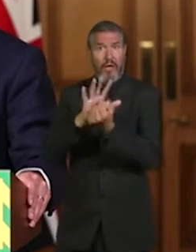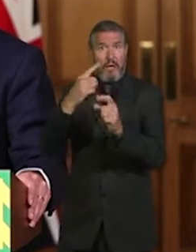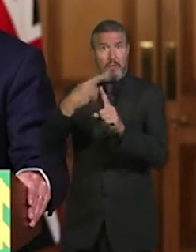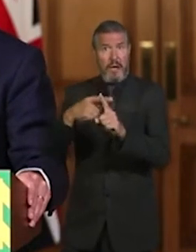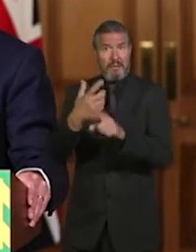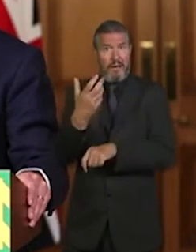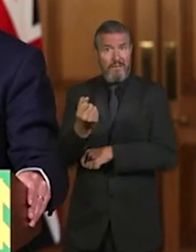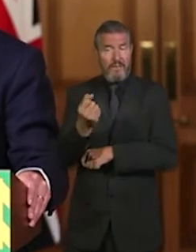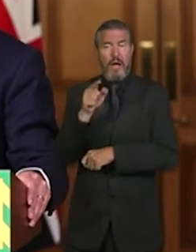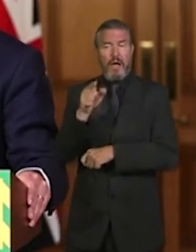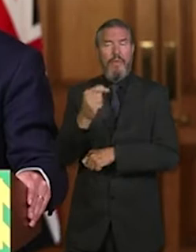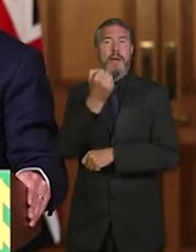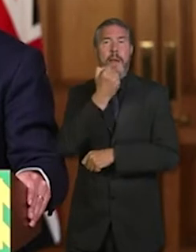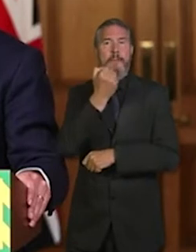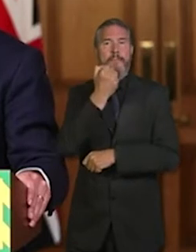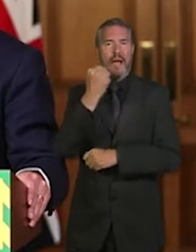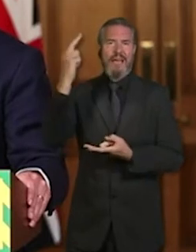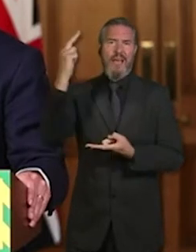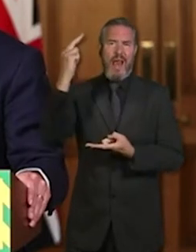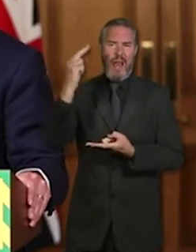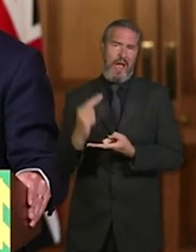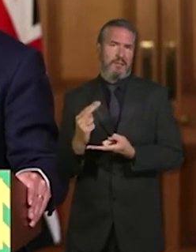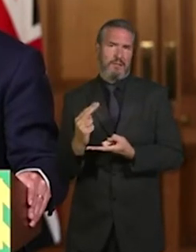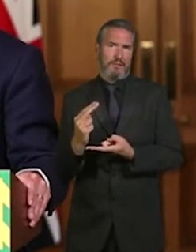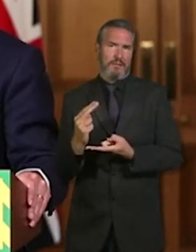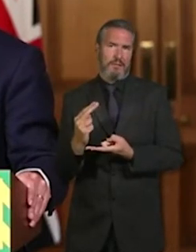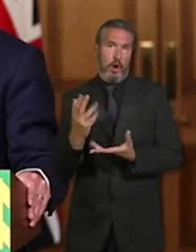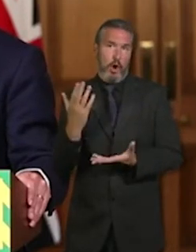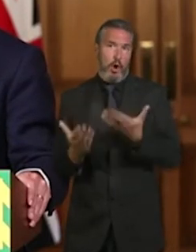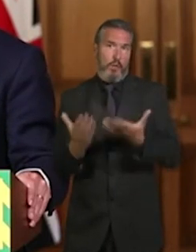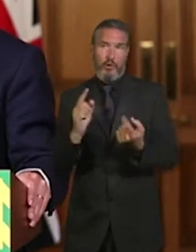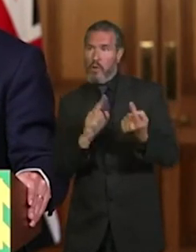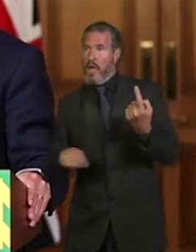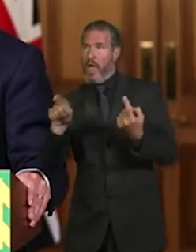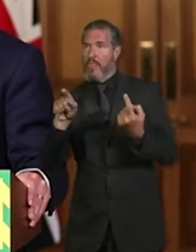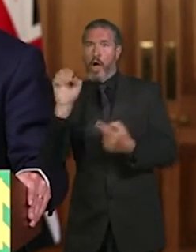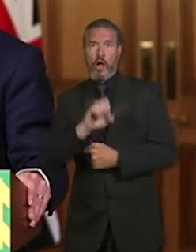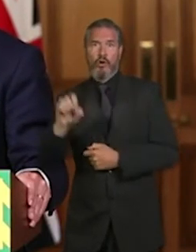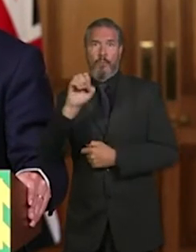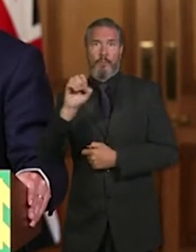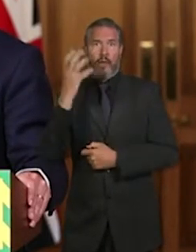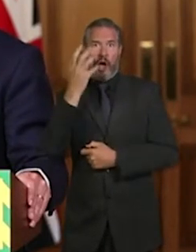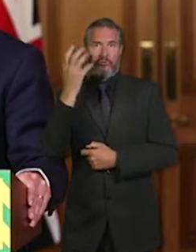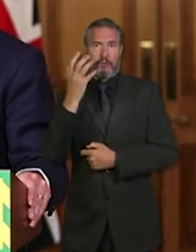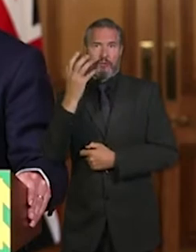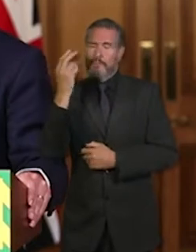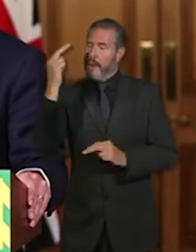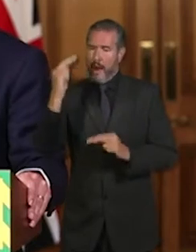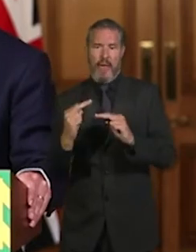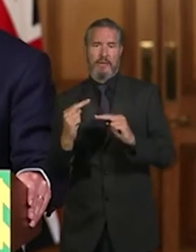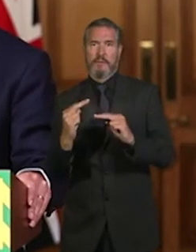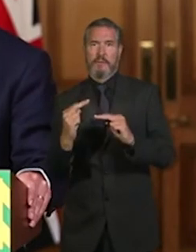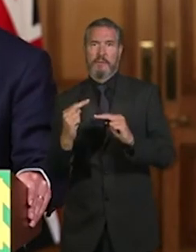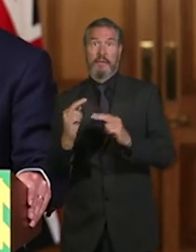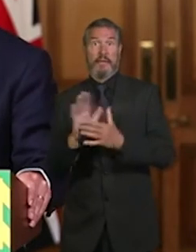than comparable countries across Europe. And I think this shows that the measures that we've put in place